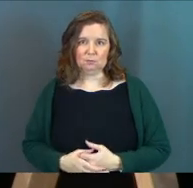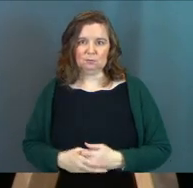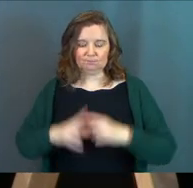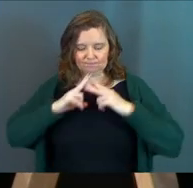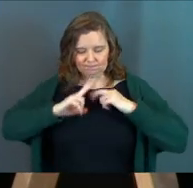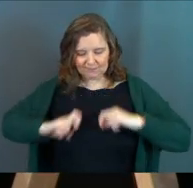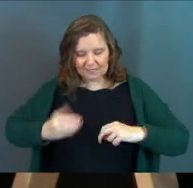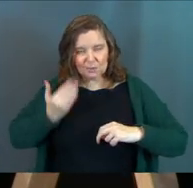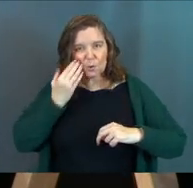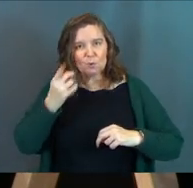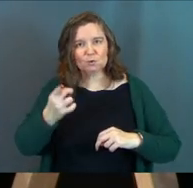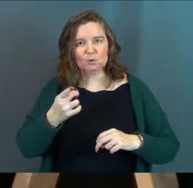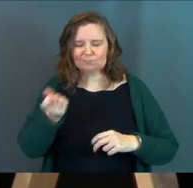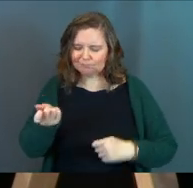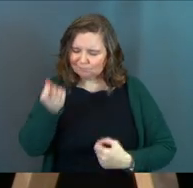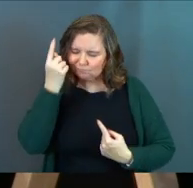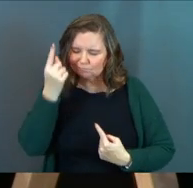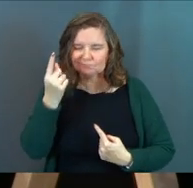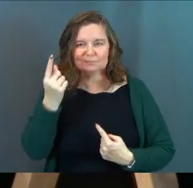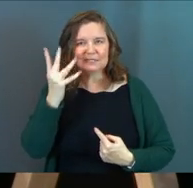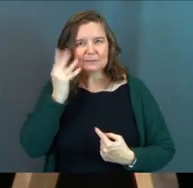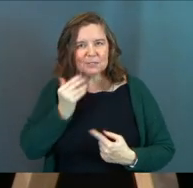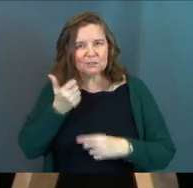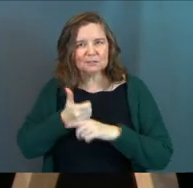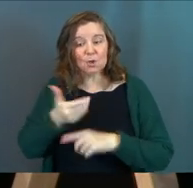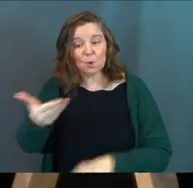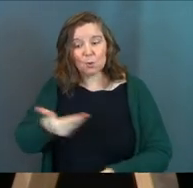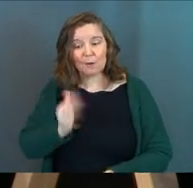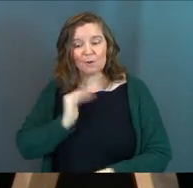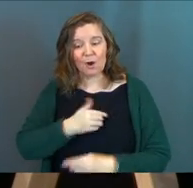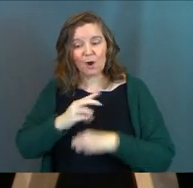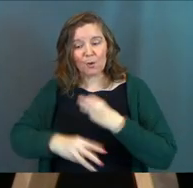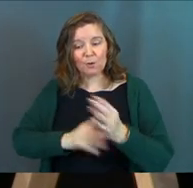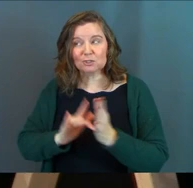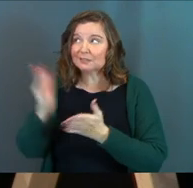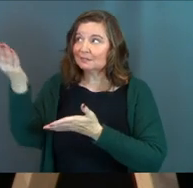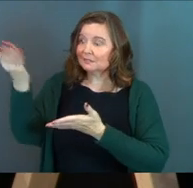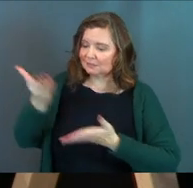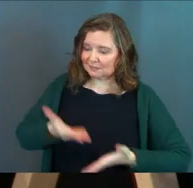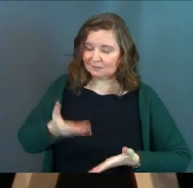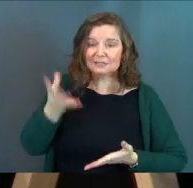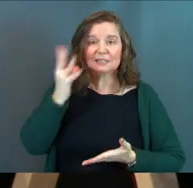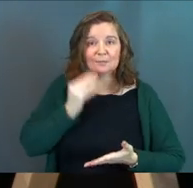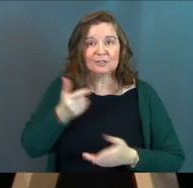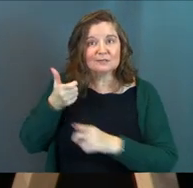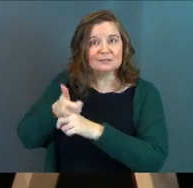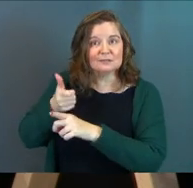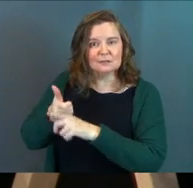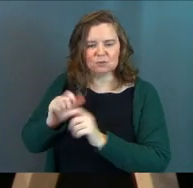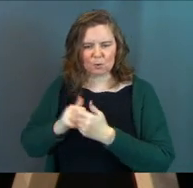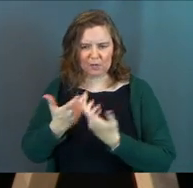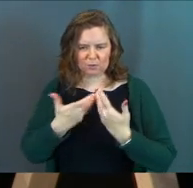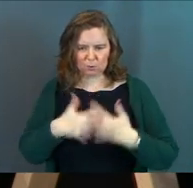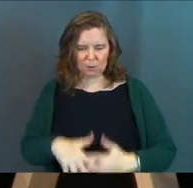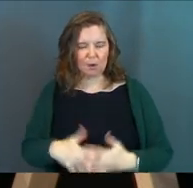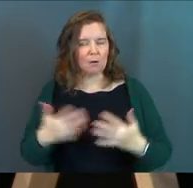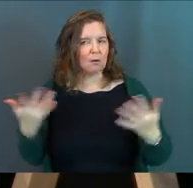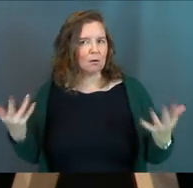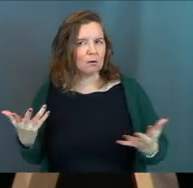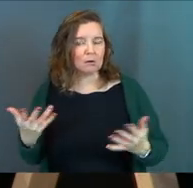He gets it today. He's one of us. Welcome to our world, Jesus. So how does this work out?